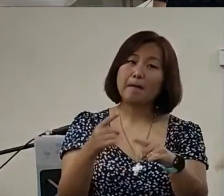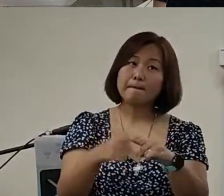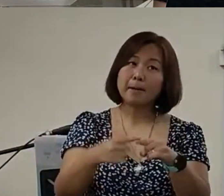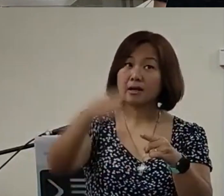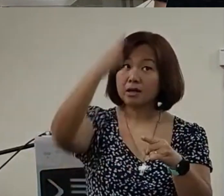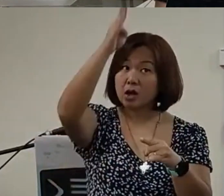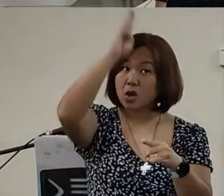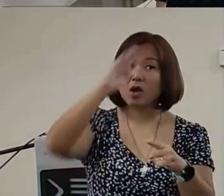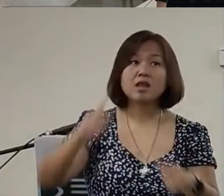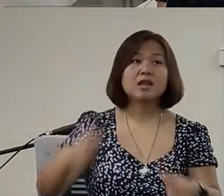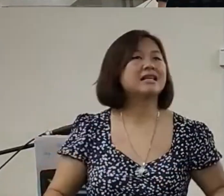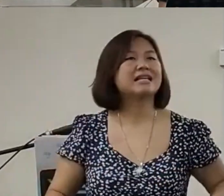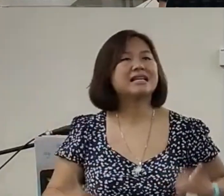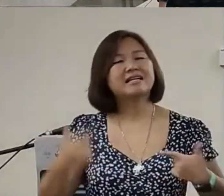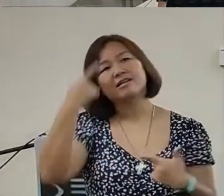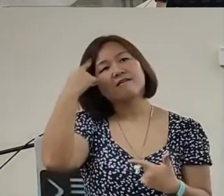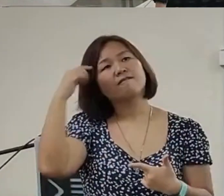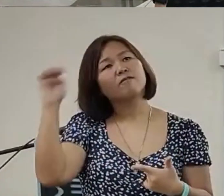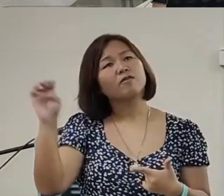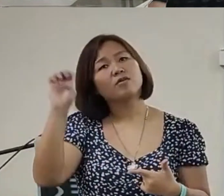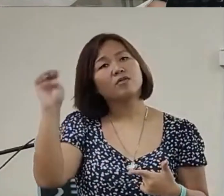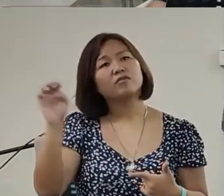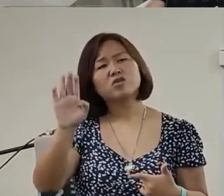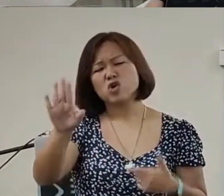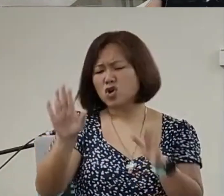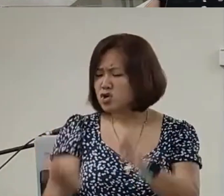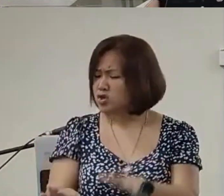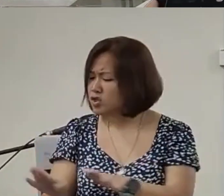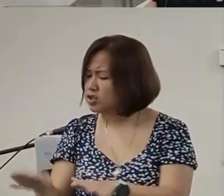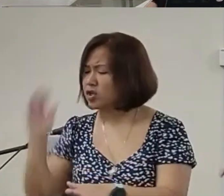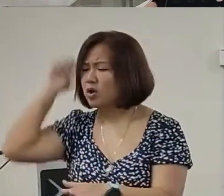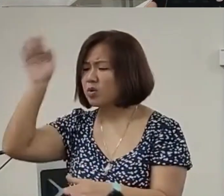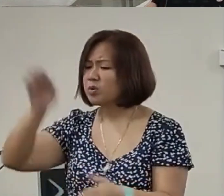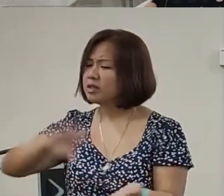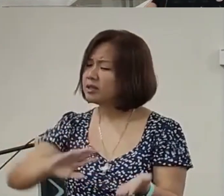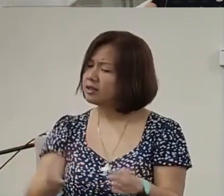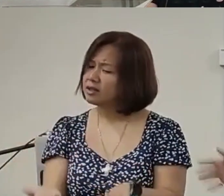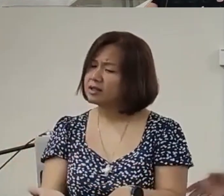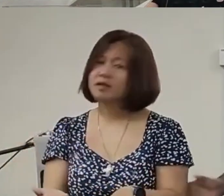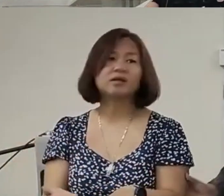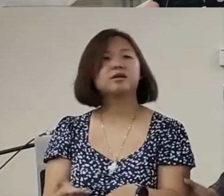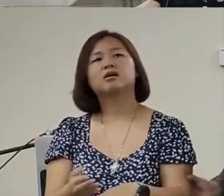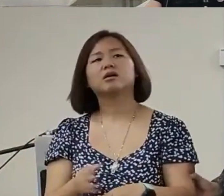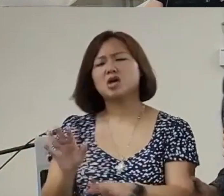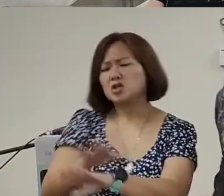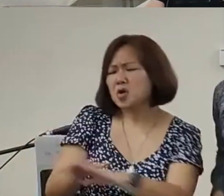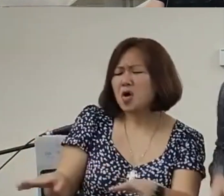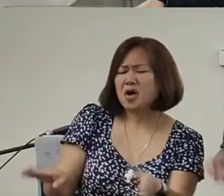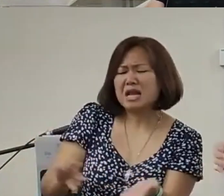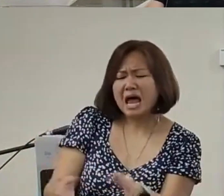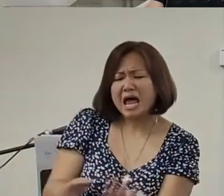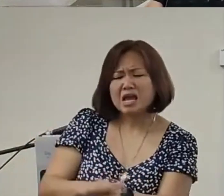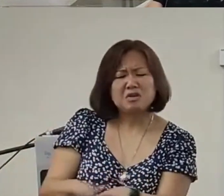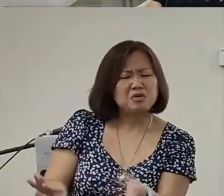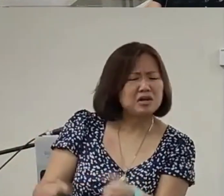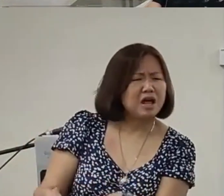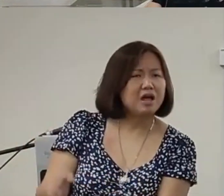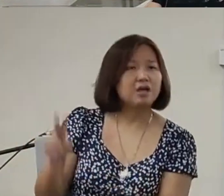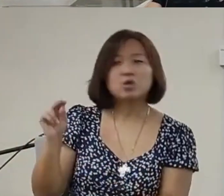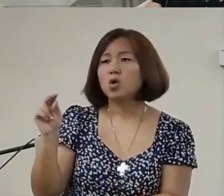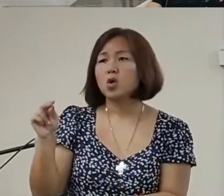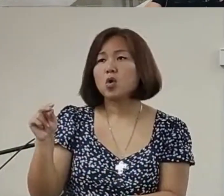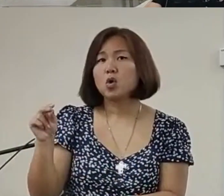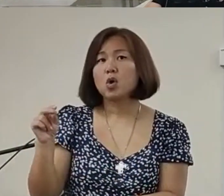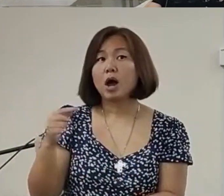lives foreveryour child is going to dieyour parents are going to dielike it you can doall in lifedon't dieno I must diebecause